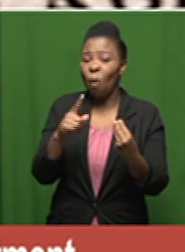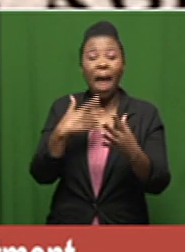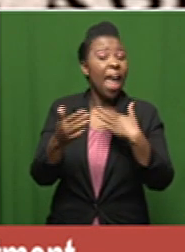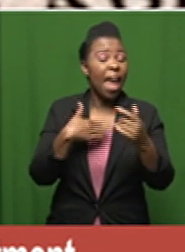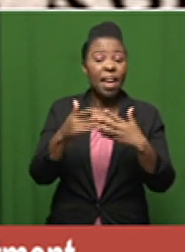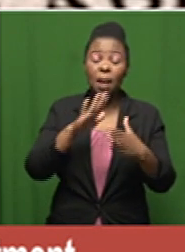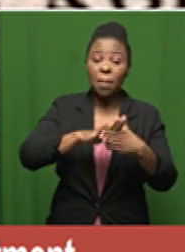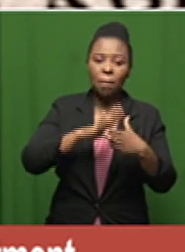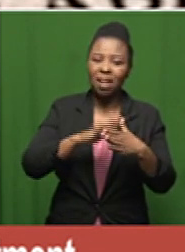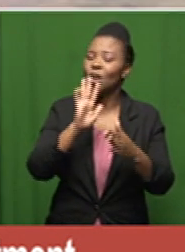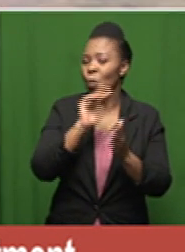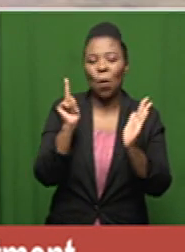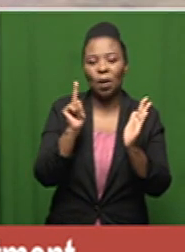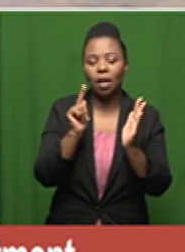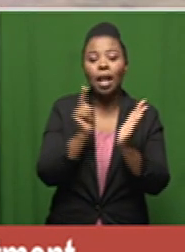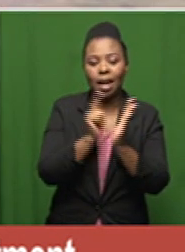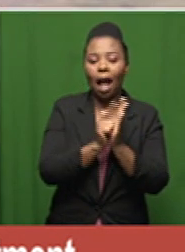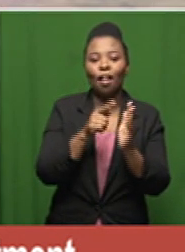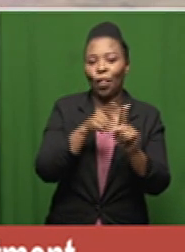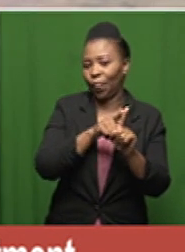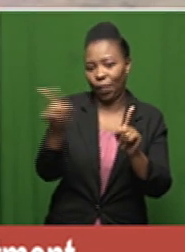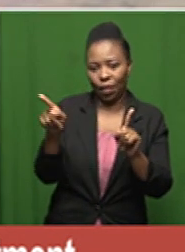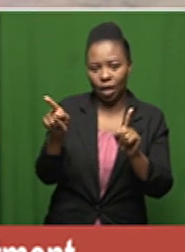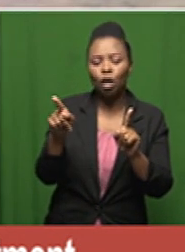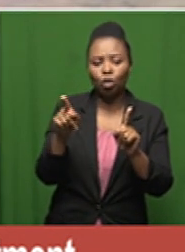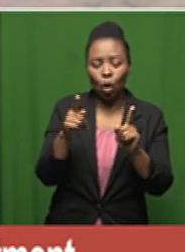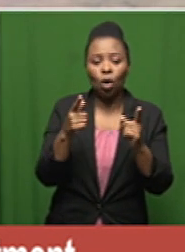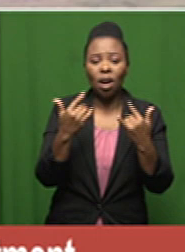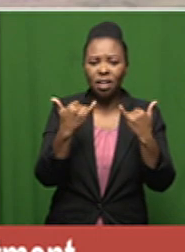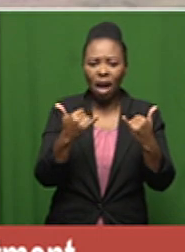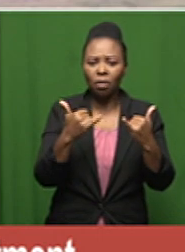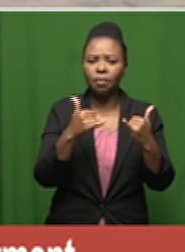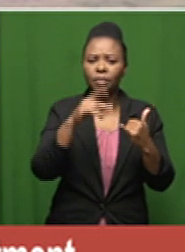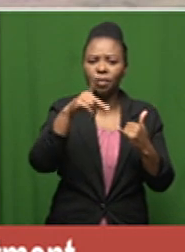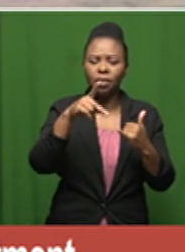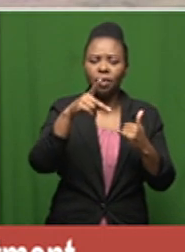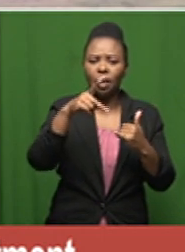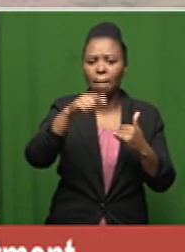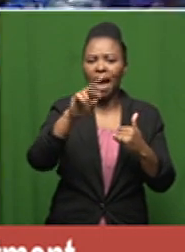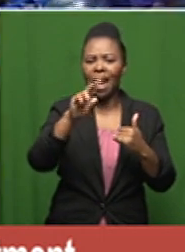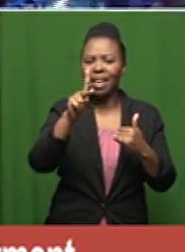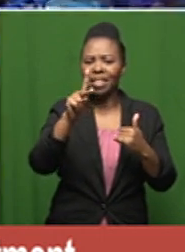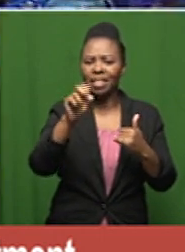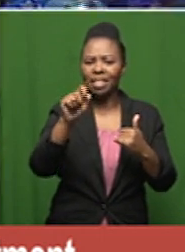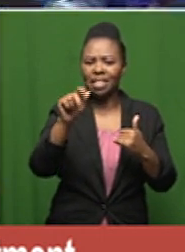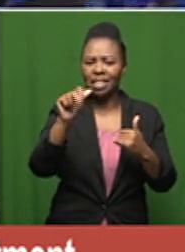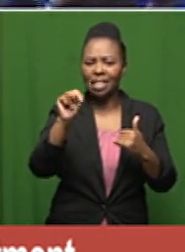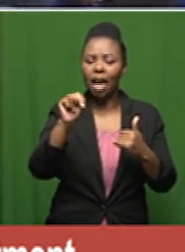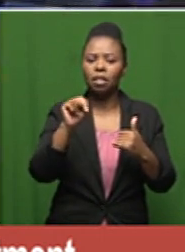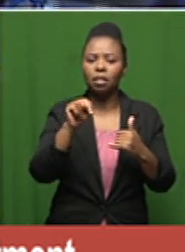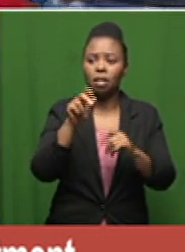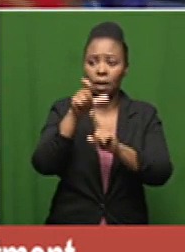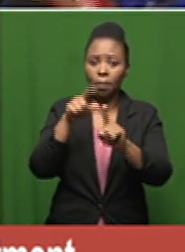purpose remains illegal the regulator has announced that a pakistani businessman has been apprehended at king shaga international